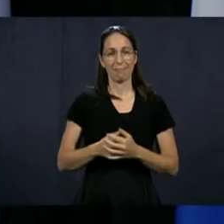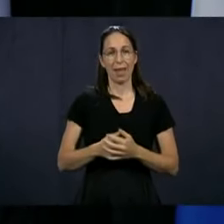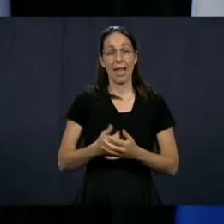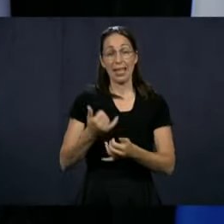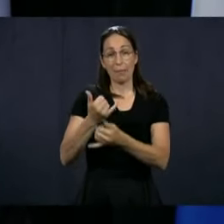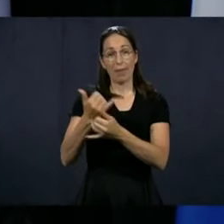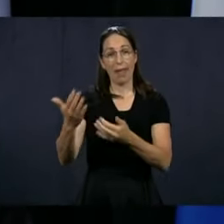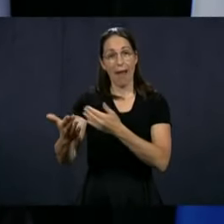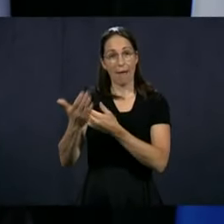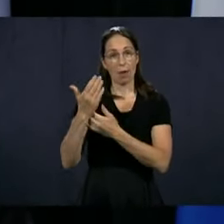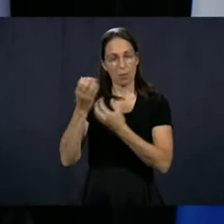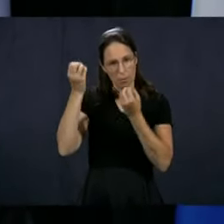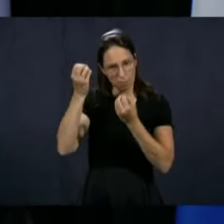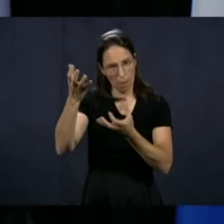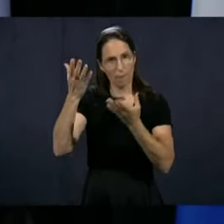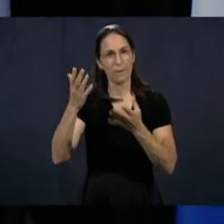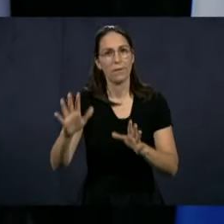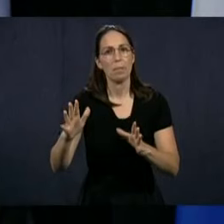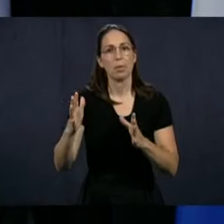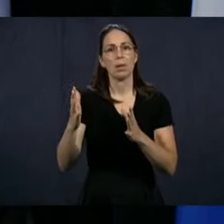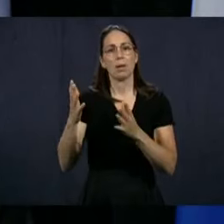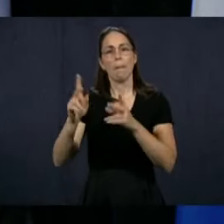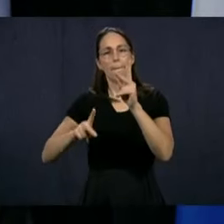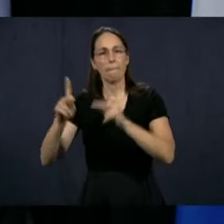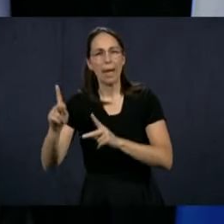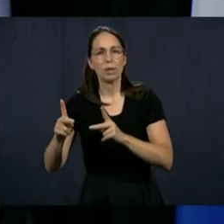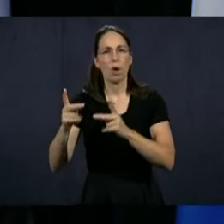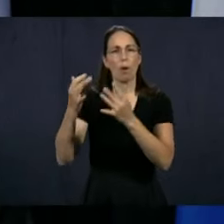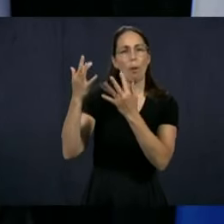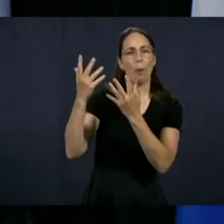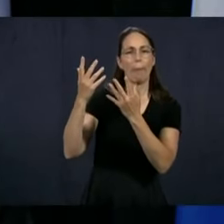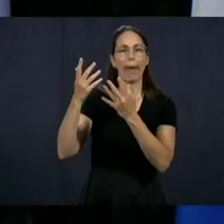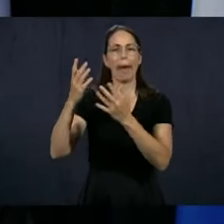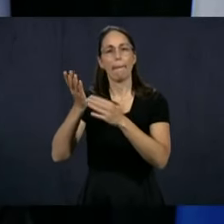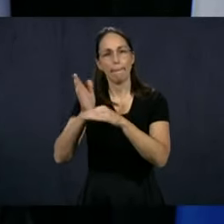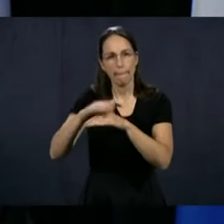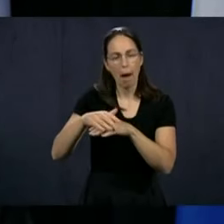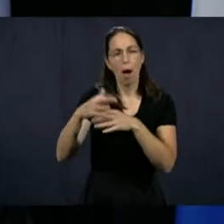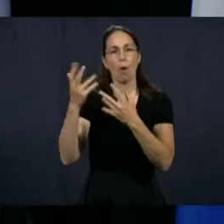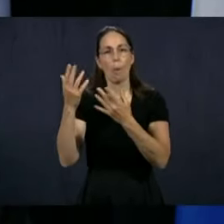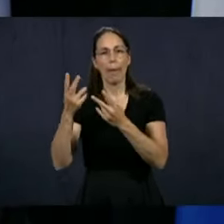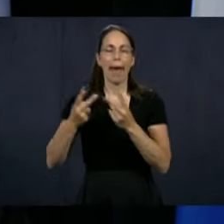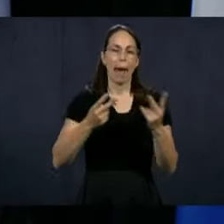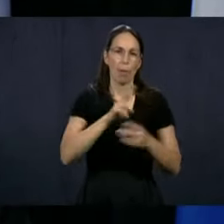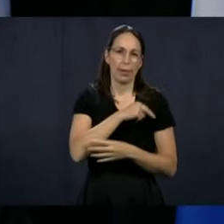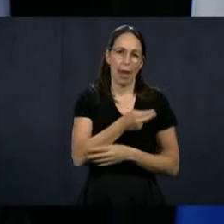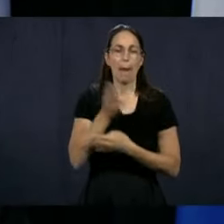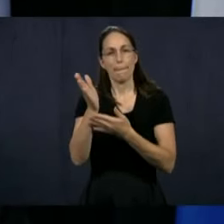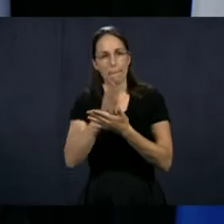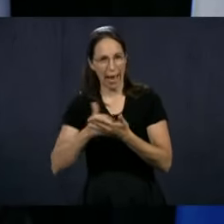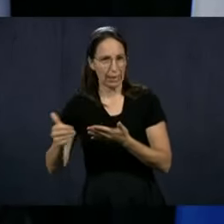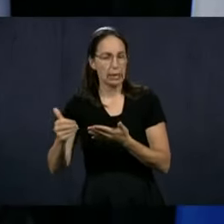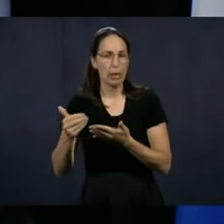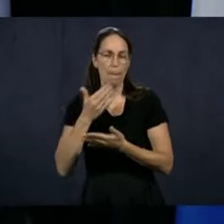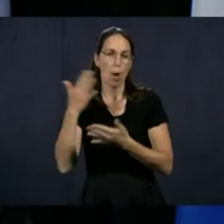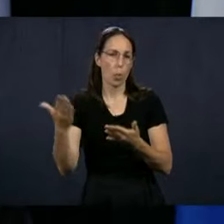You had the numbers this morning. You can see that there is good news.